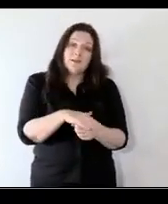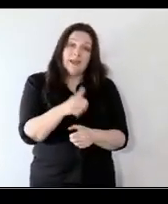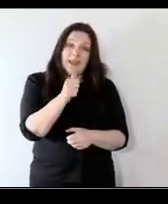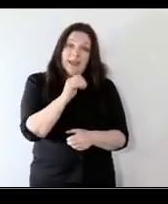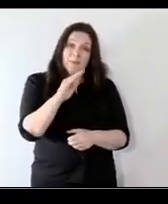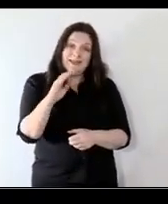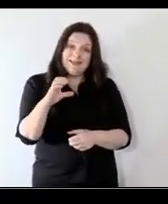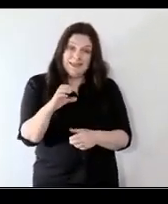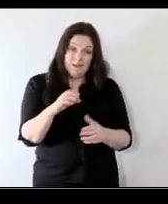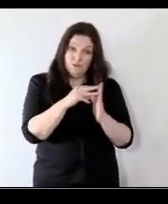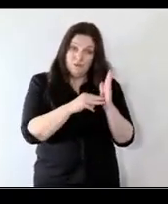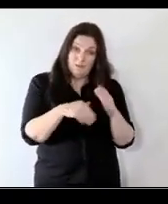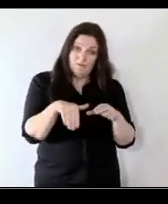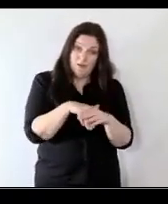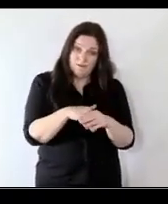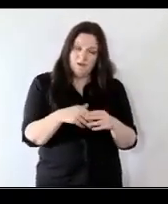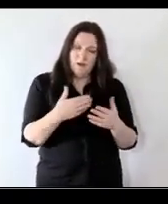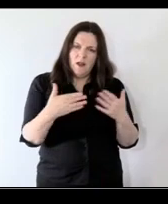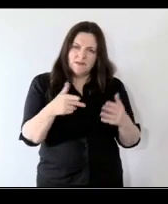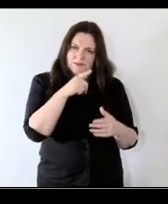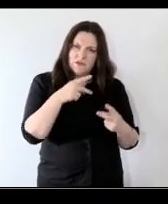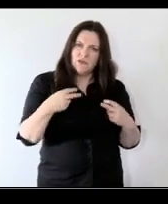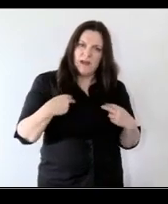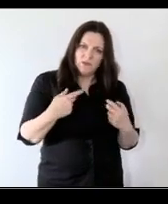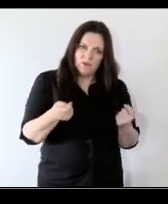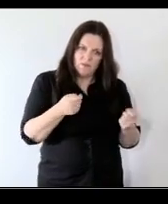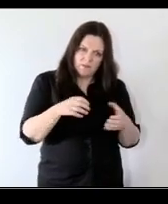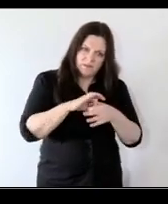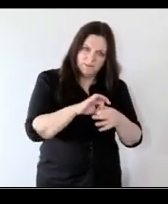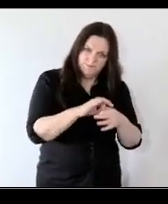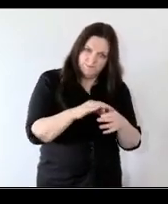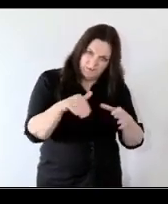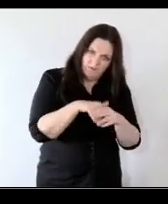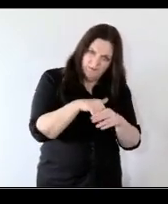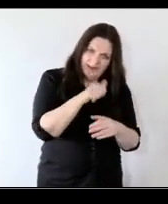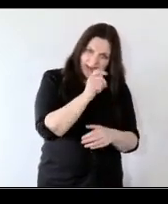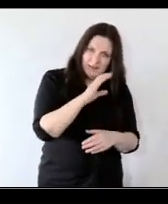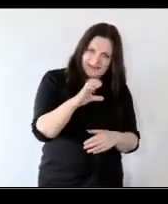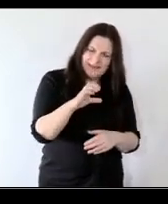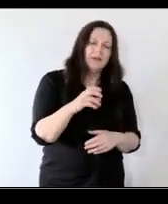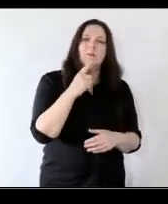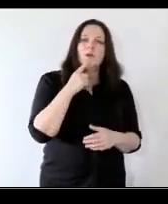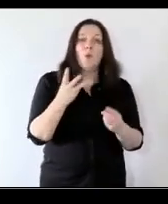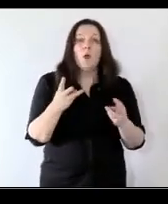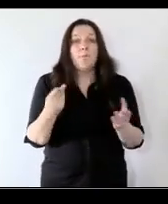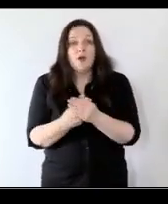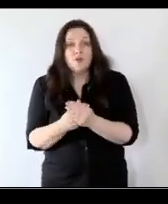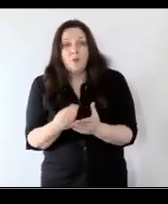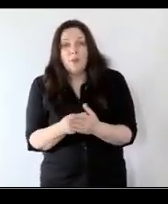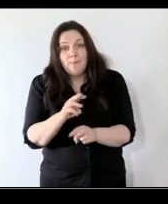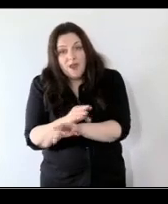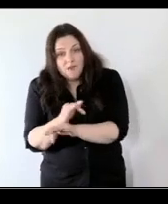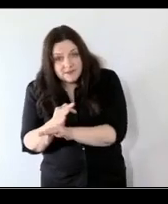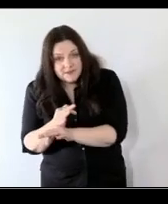program has been involved in there's quite a lot of speech and language therapists work in the ABC program but they work very much in partnership with parents